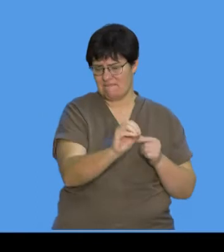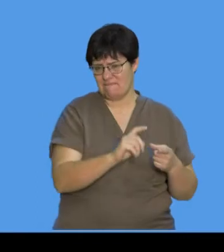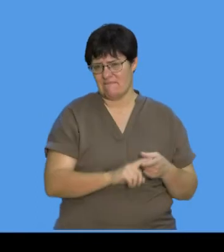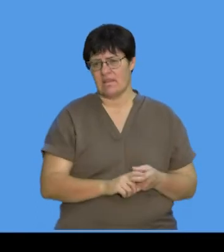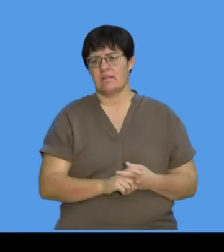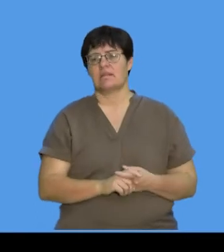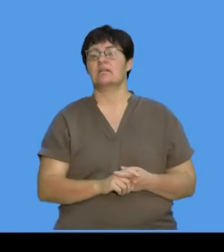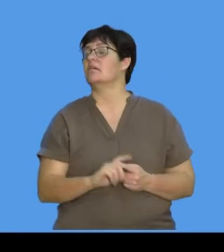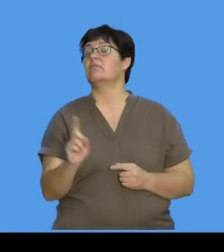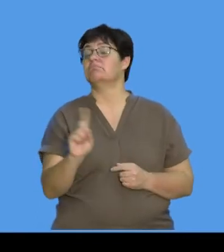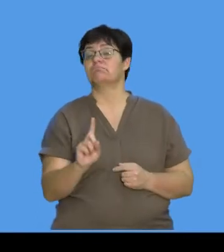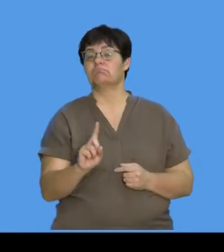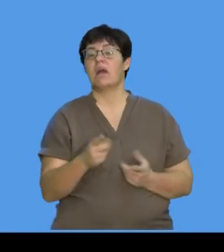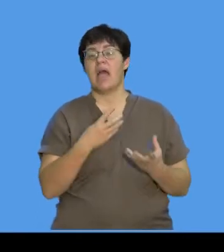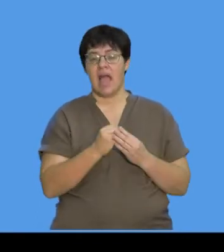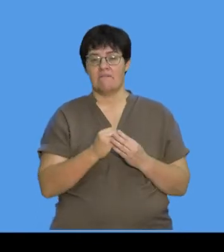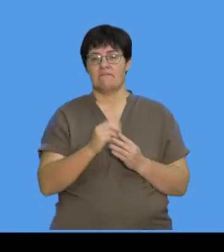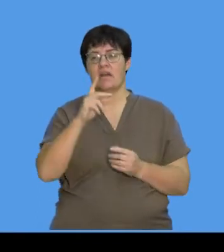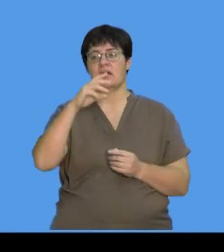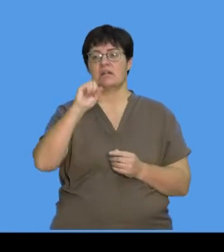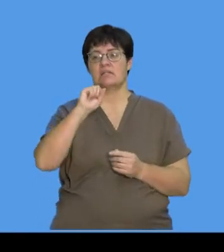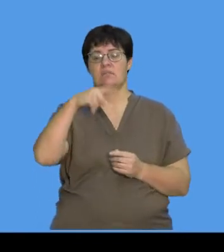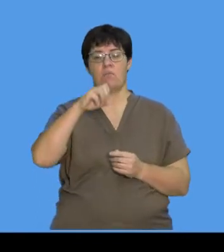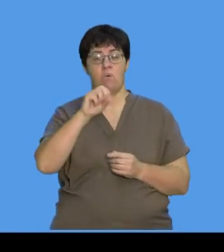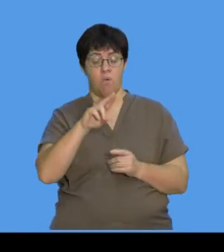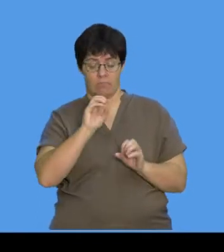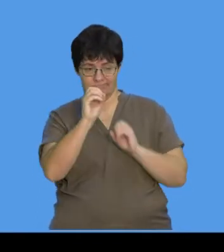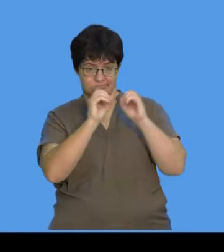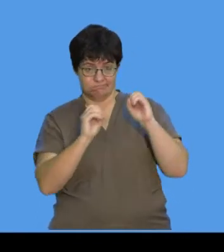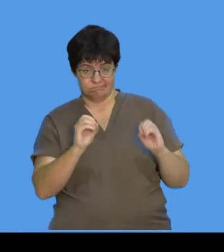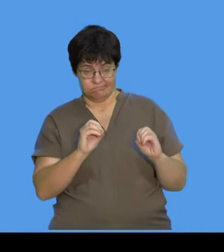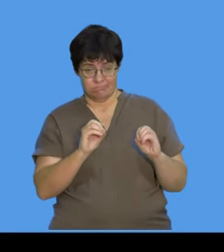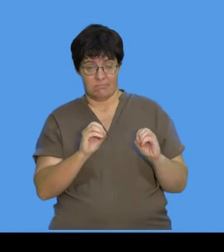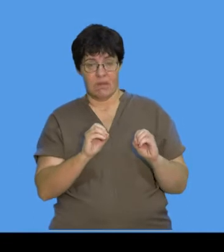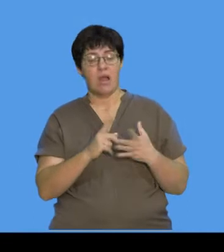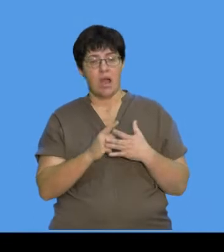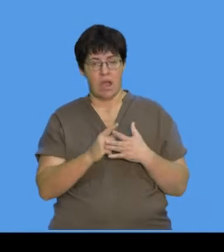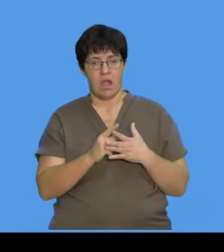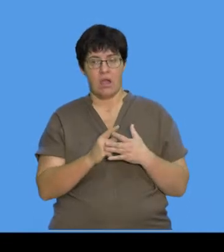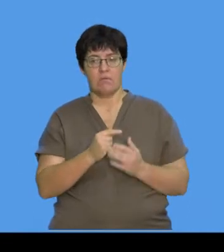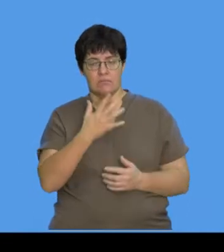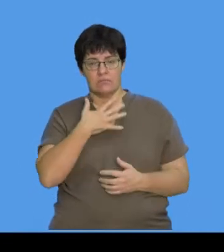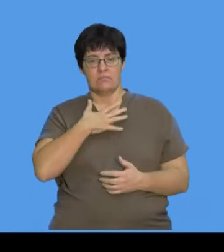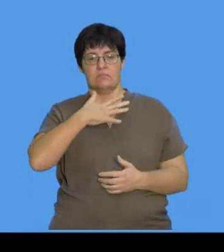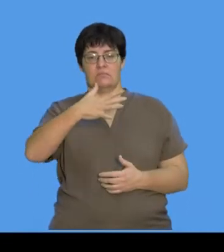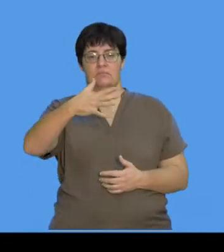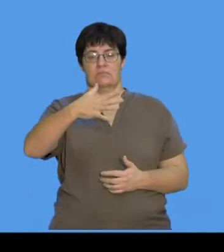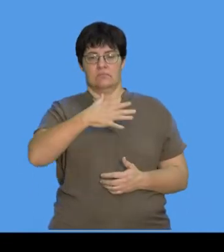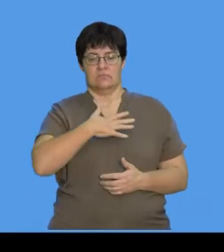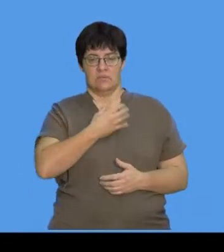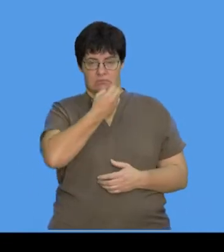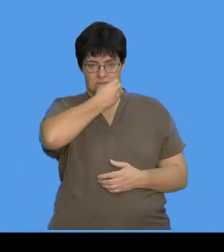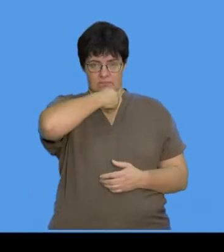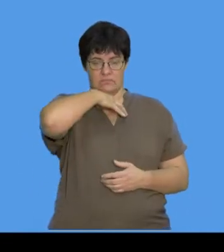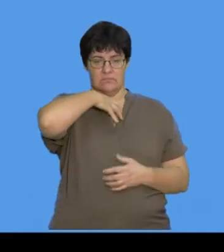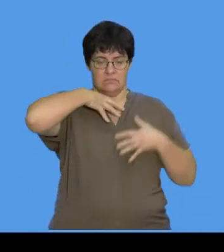And what it is, there are spores in there, the bacteria. And we breathe them in. And they then